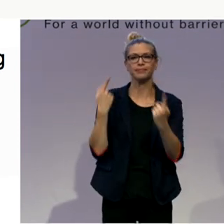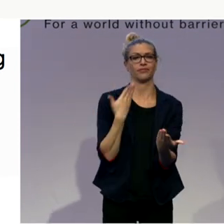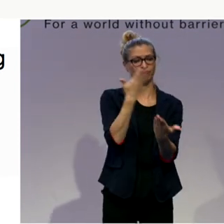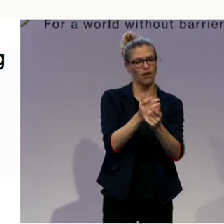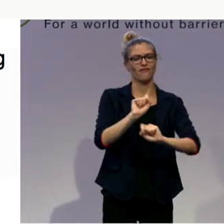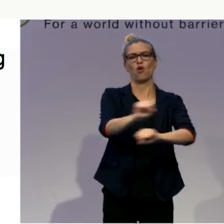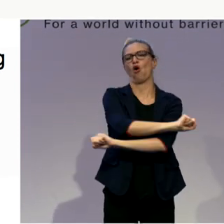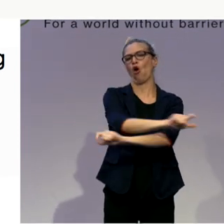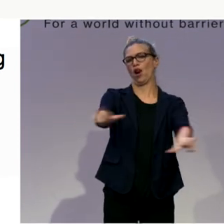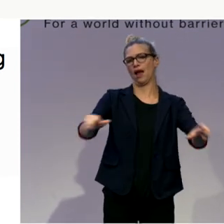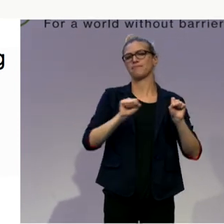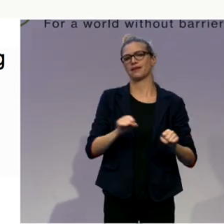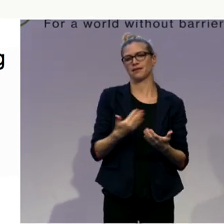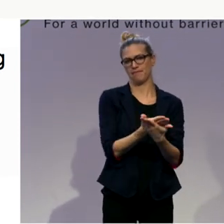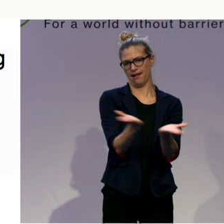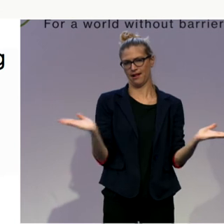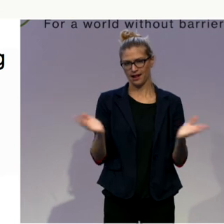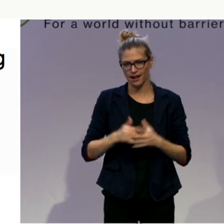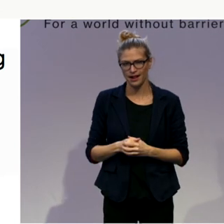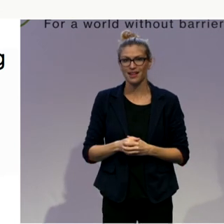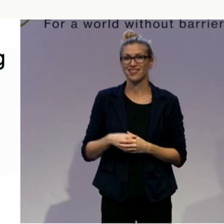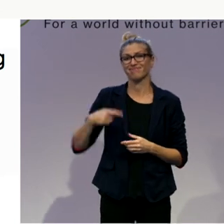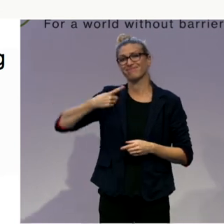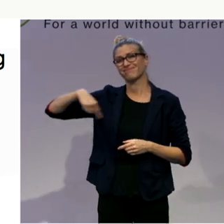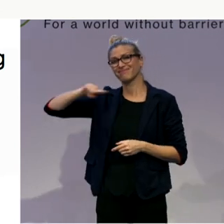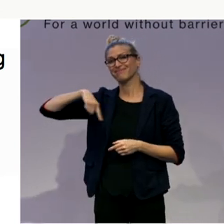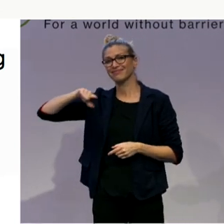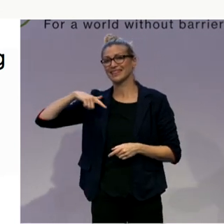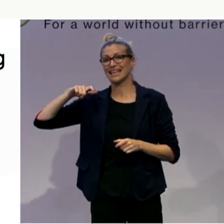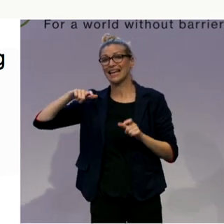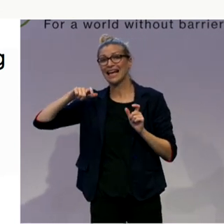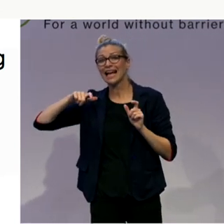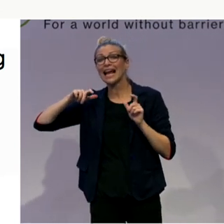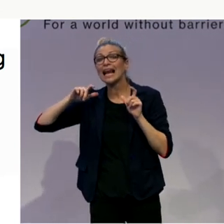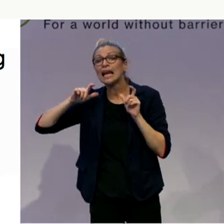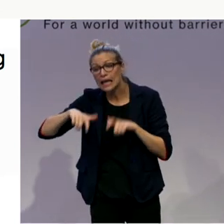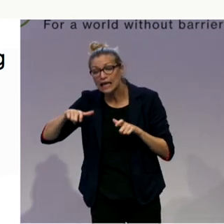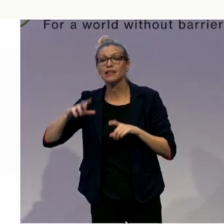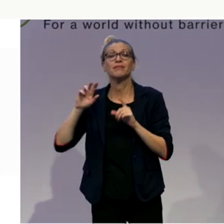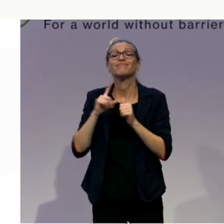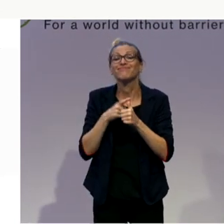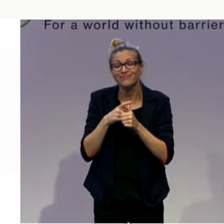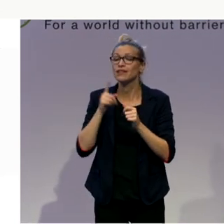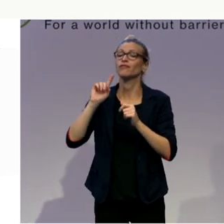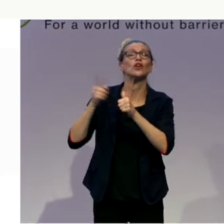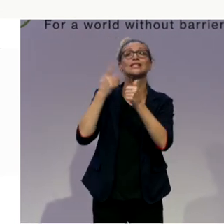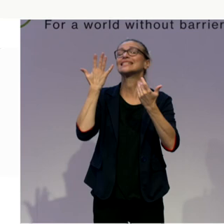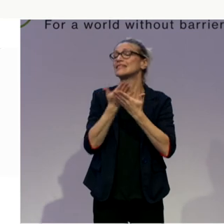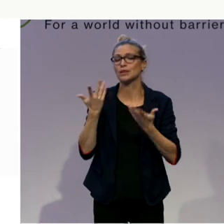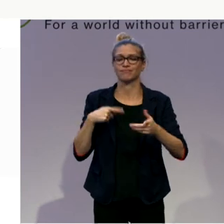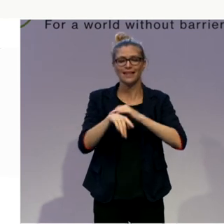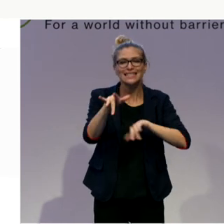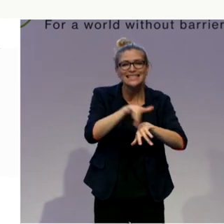that we need space for emotions and that relationship between a disabled person and the support worker. But one thing we haven't